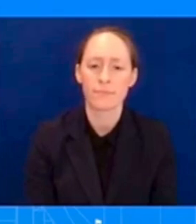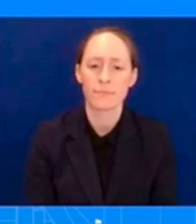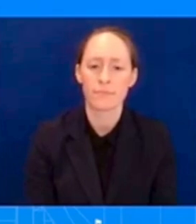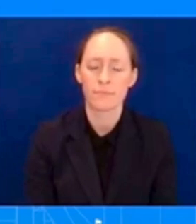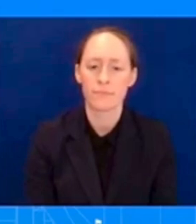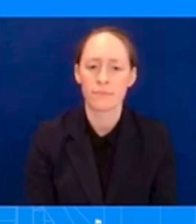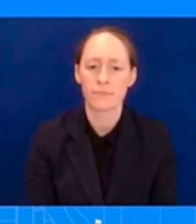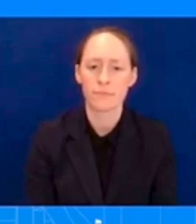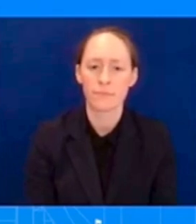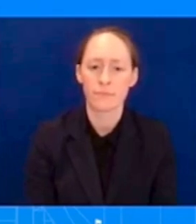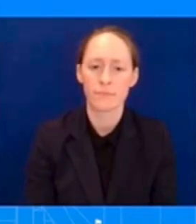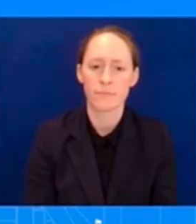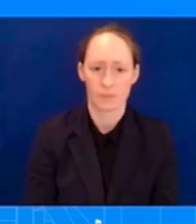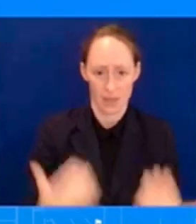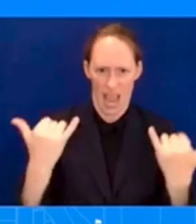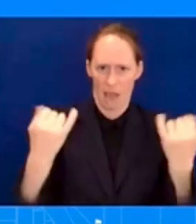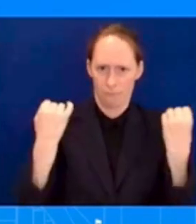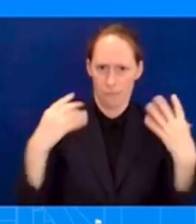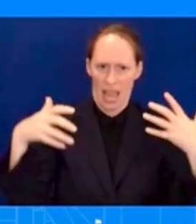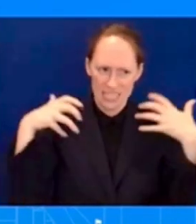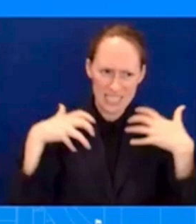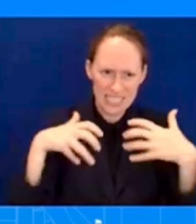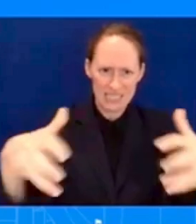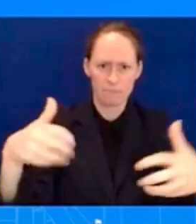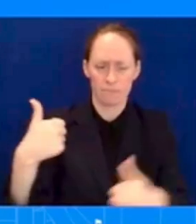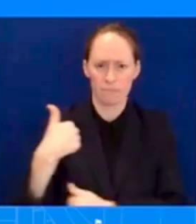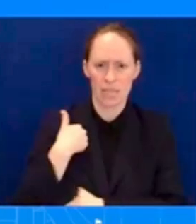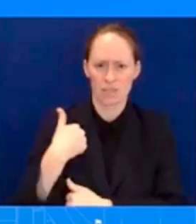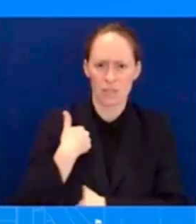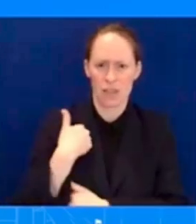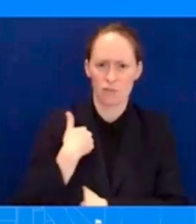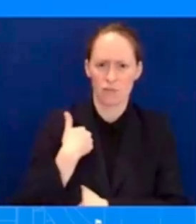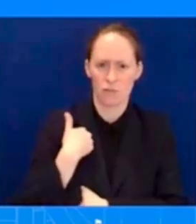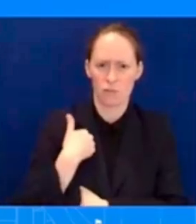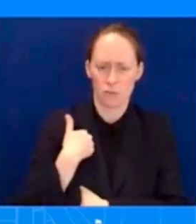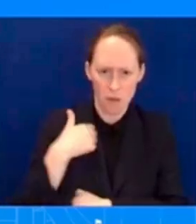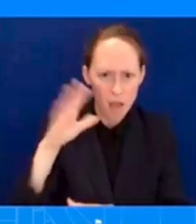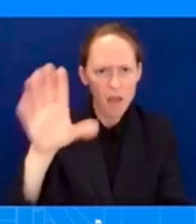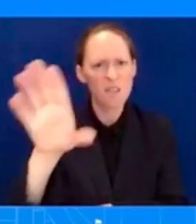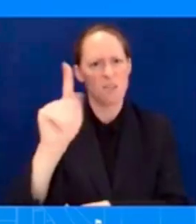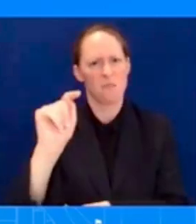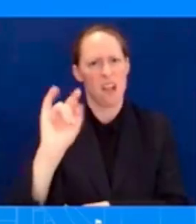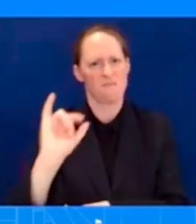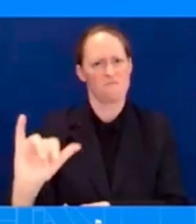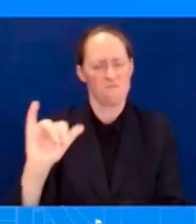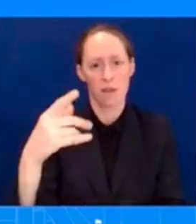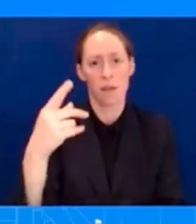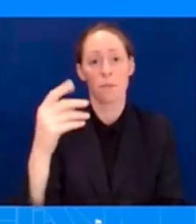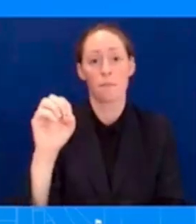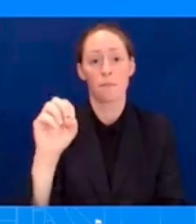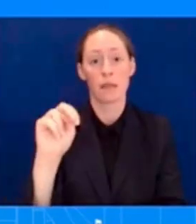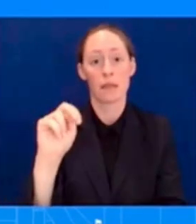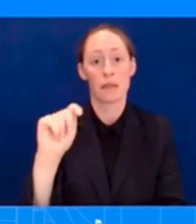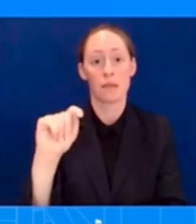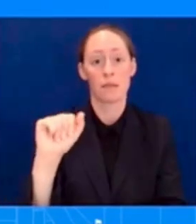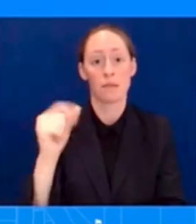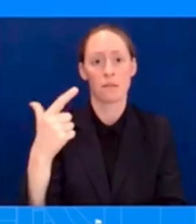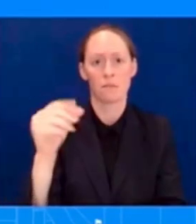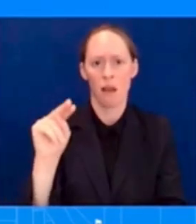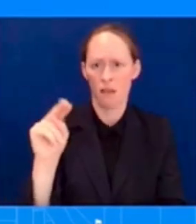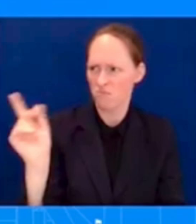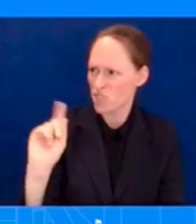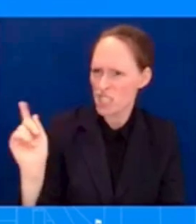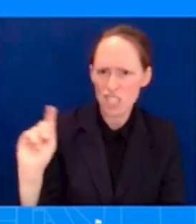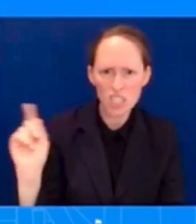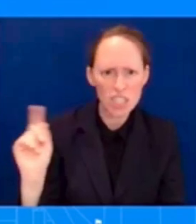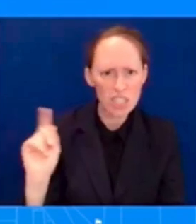yet gotten involved in any of the recovery efforts yet does fema see a need to get that personnel uh that military personnel in